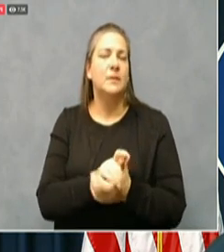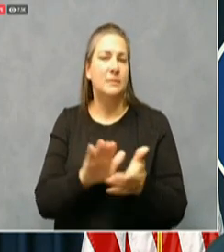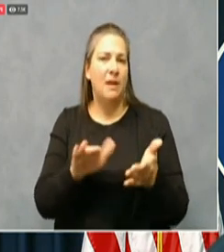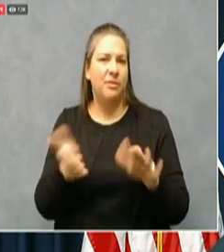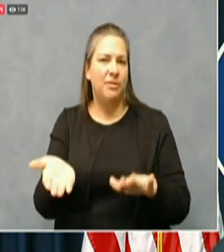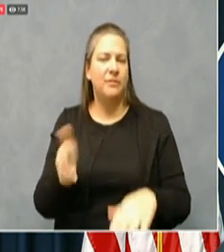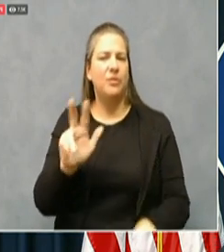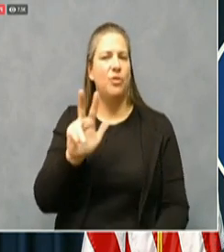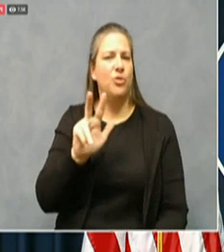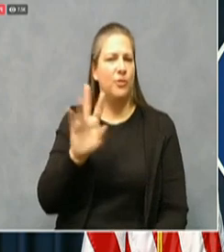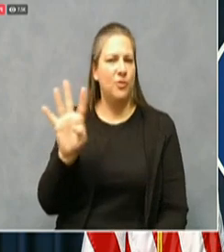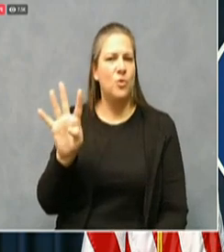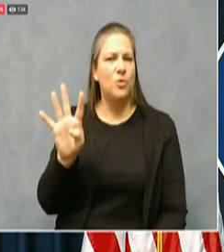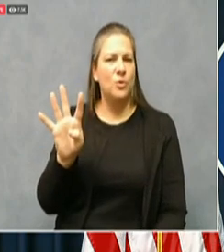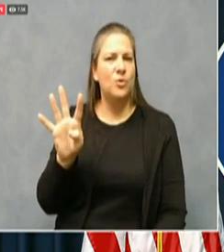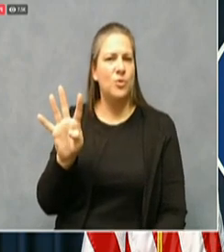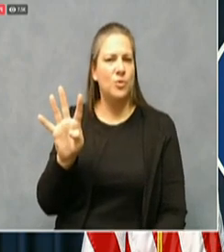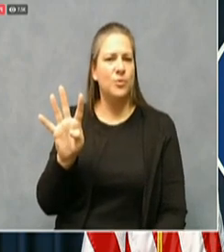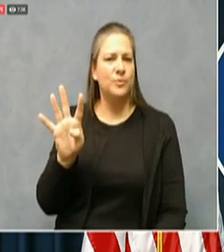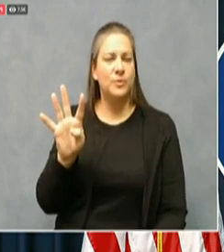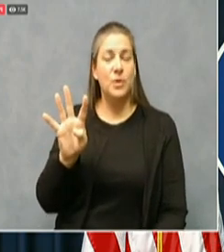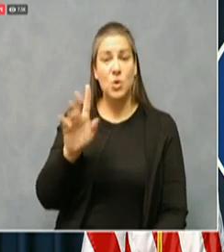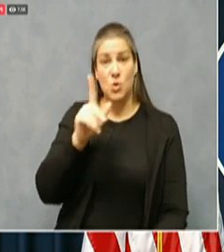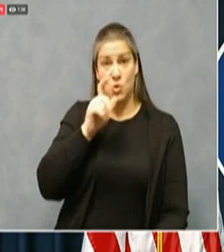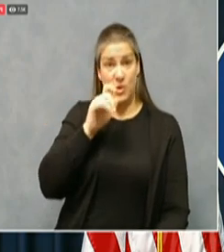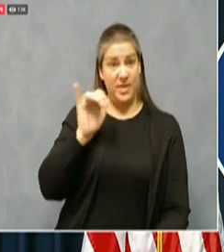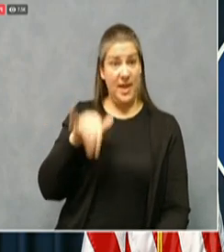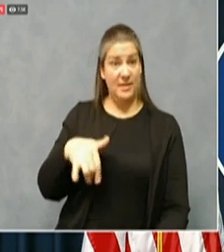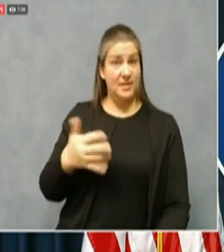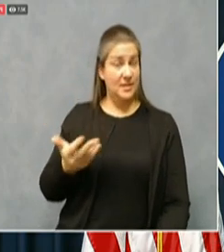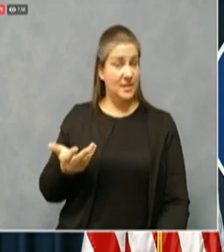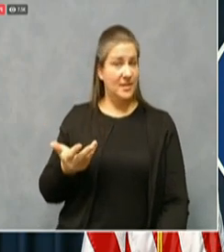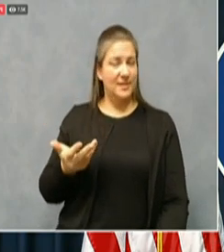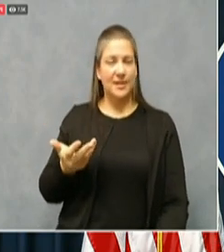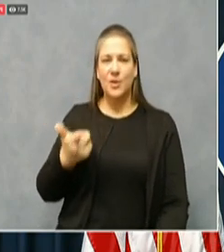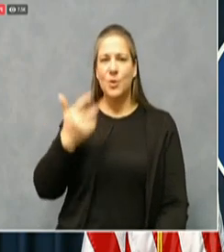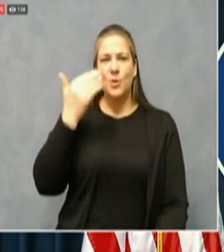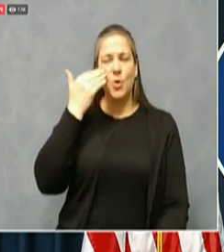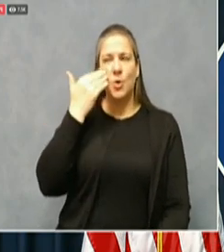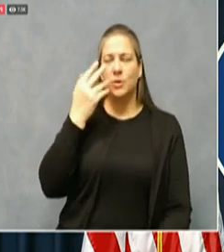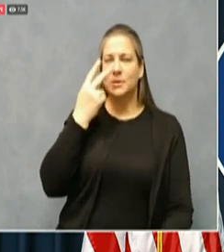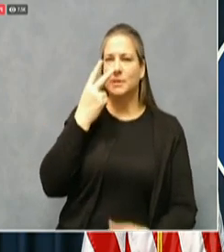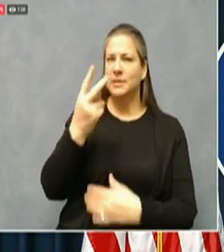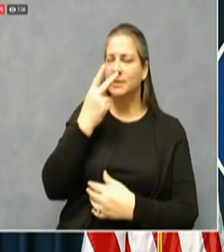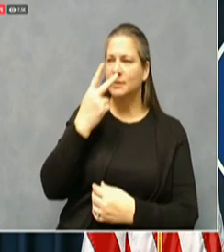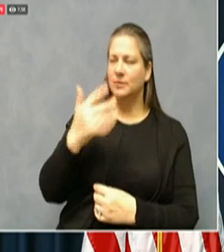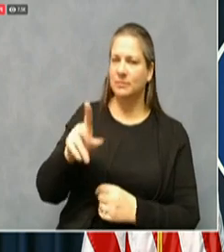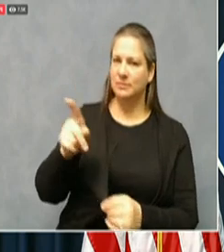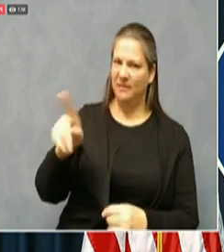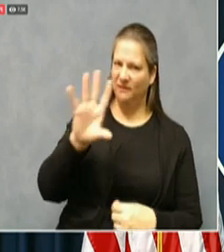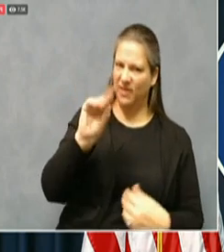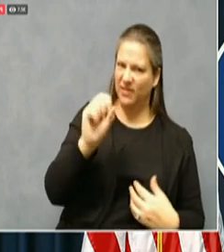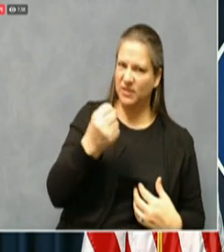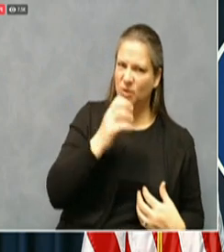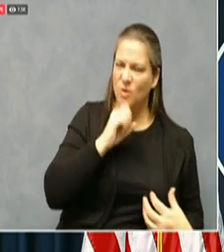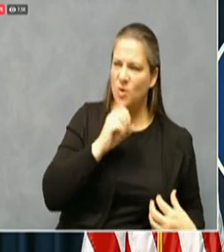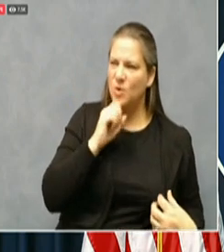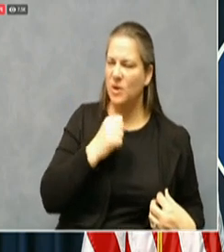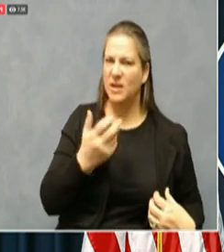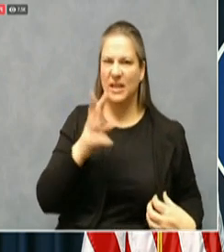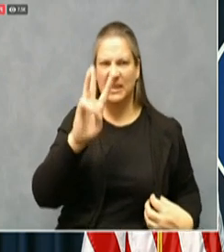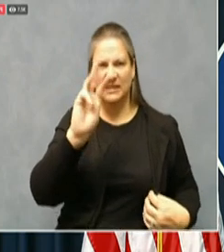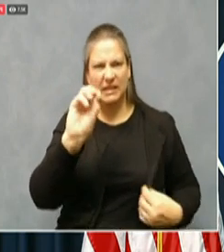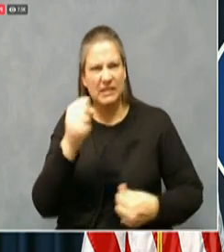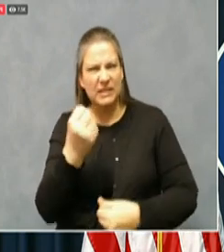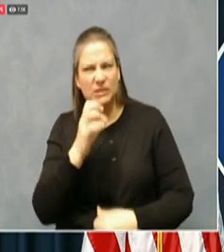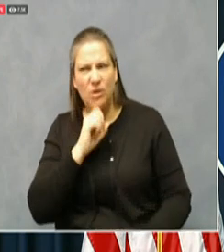and who they include. Again, we're seeing more people in their 60s and even in their 50s and some in their 40s than ever before.